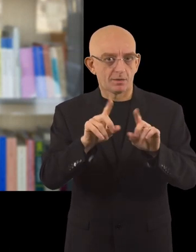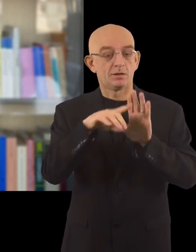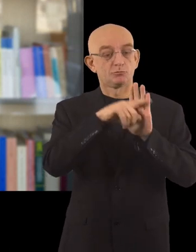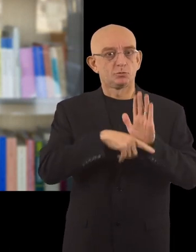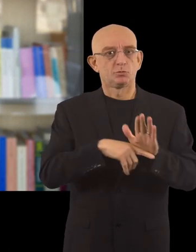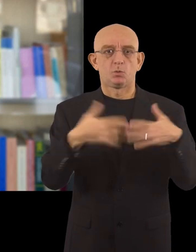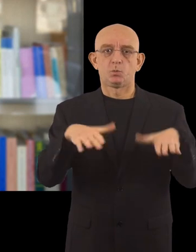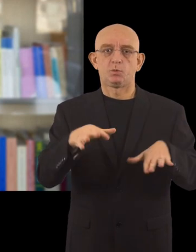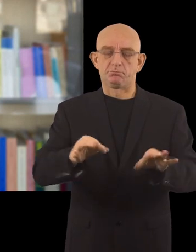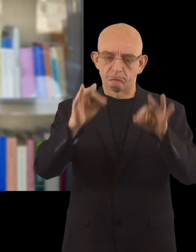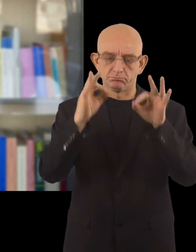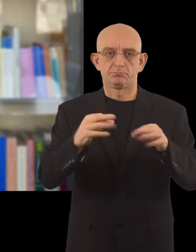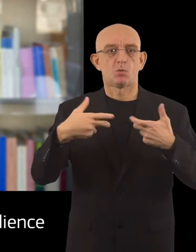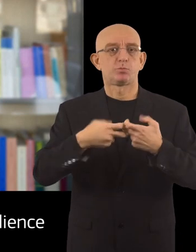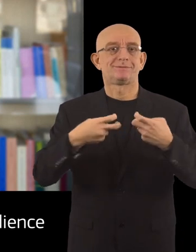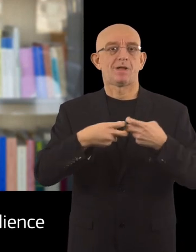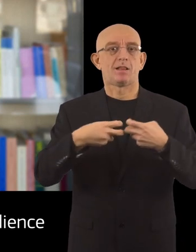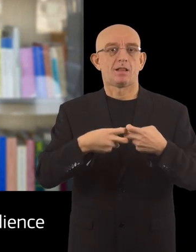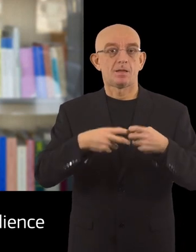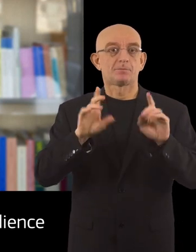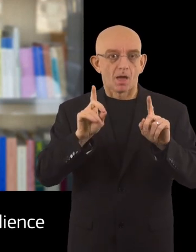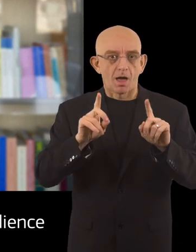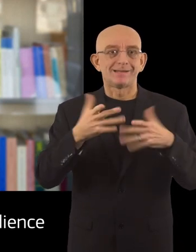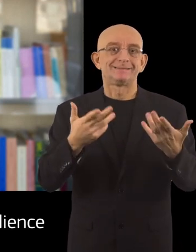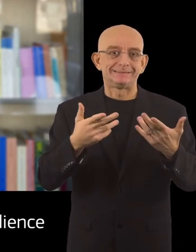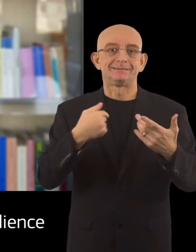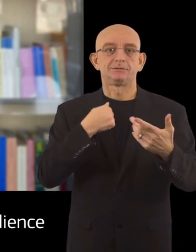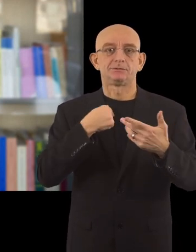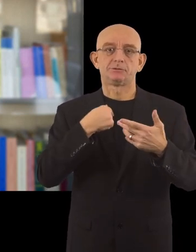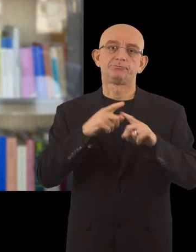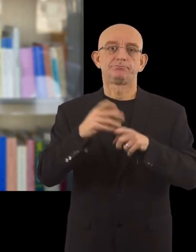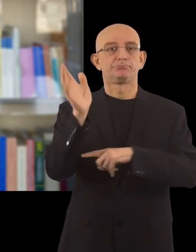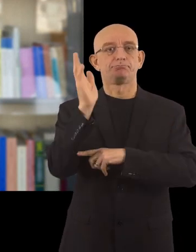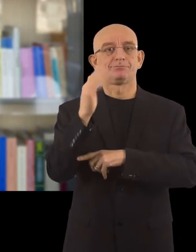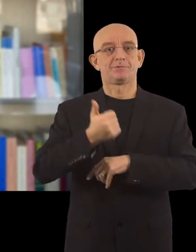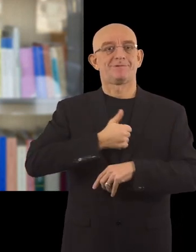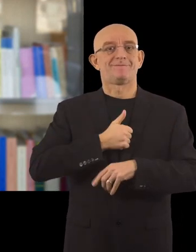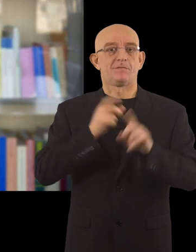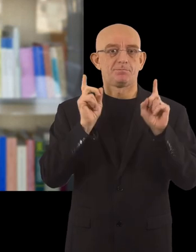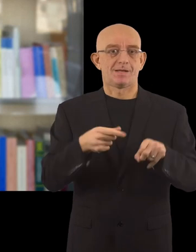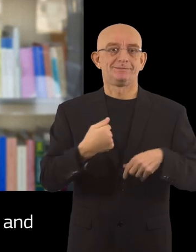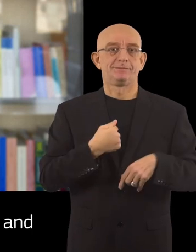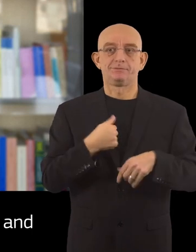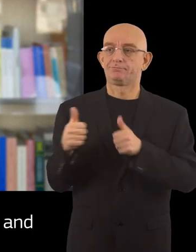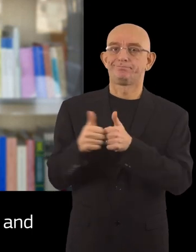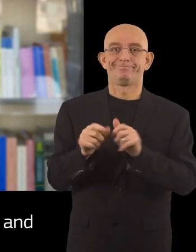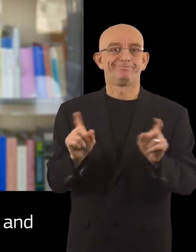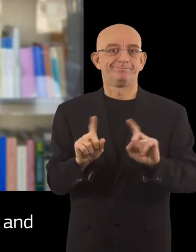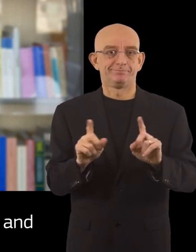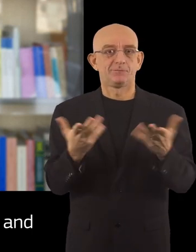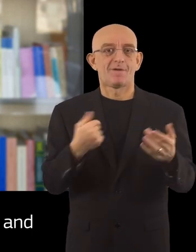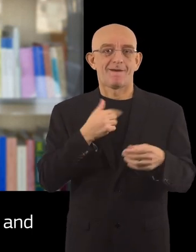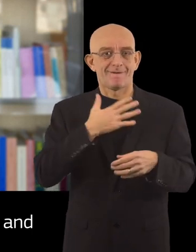the rules are quite strict in Brussels and it was better for me to address the audience alone. Believe me, I would have